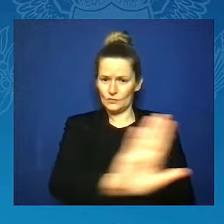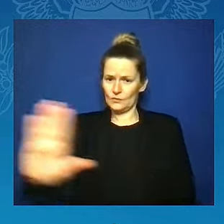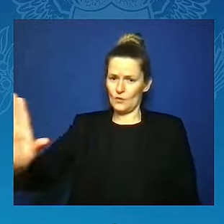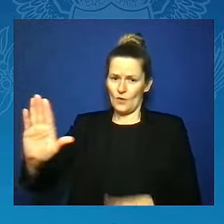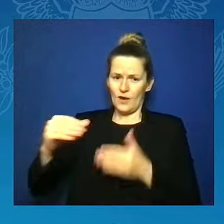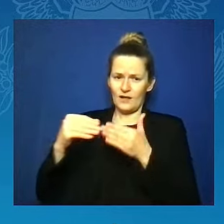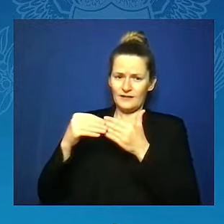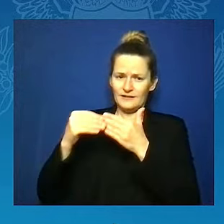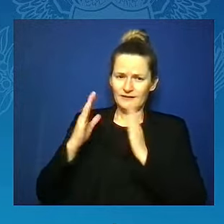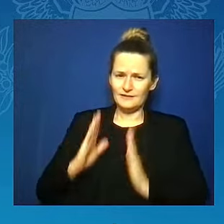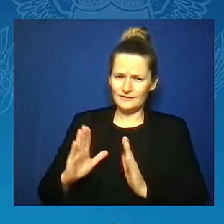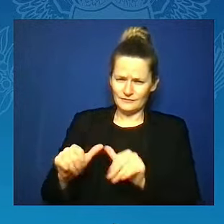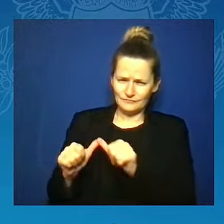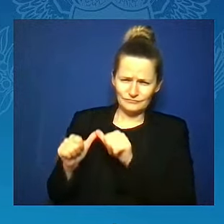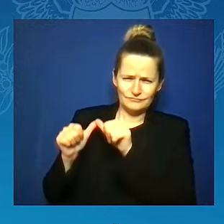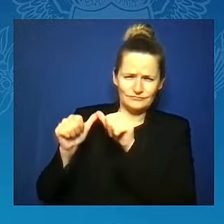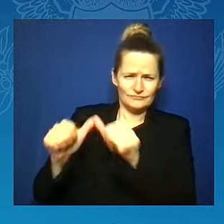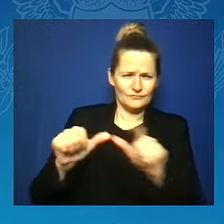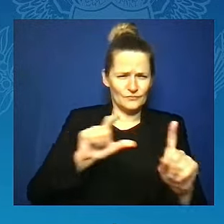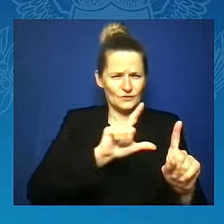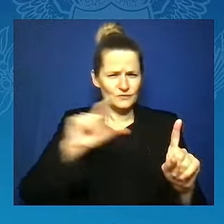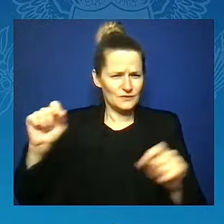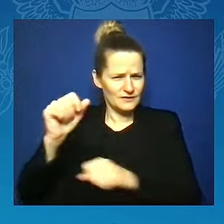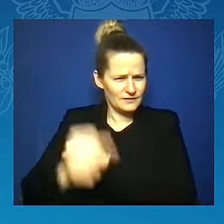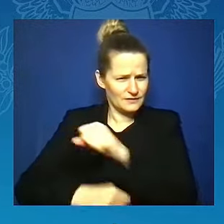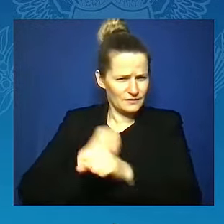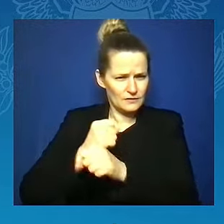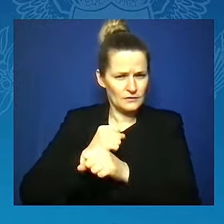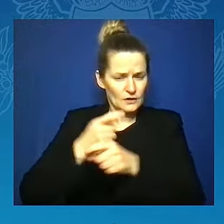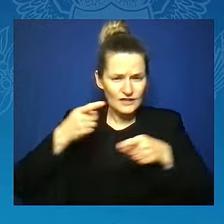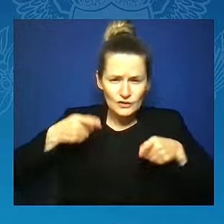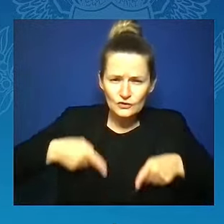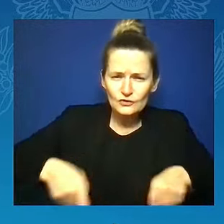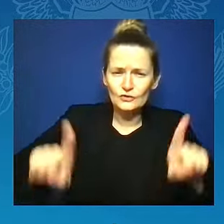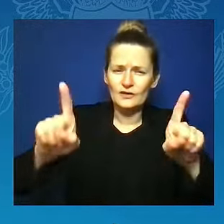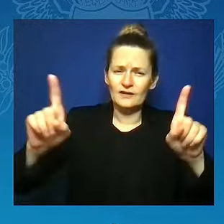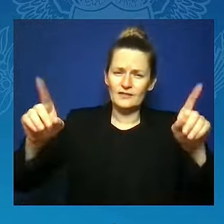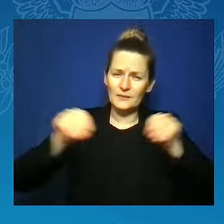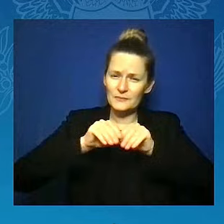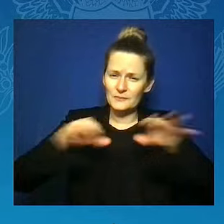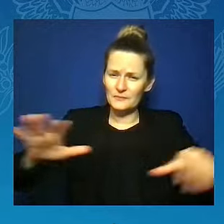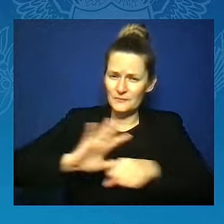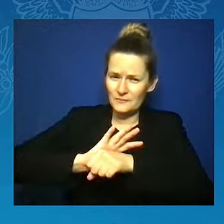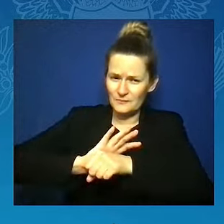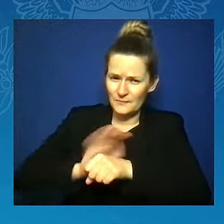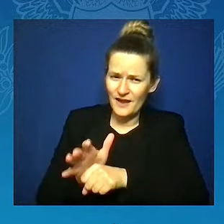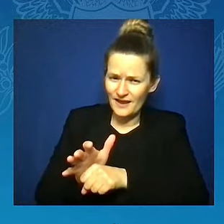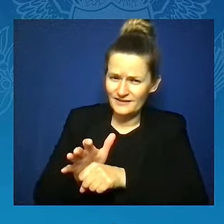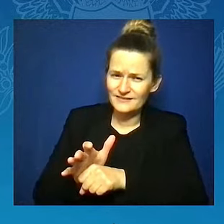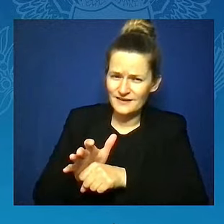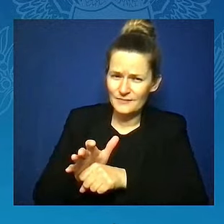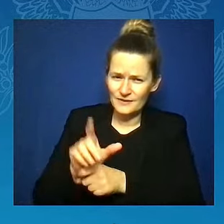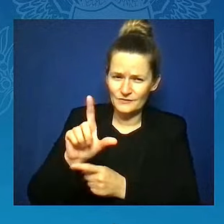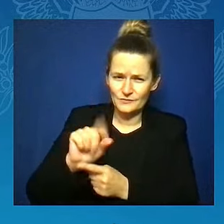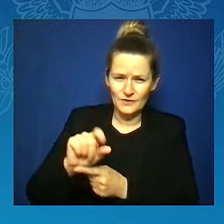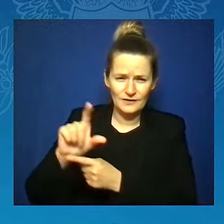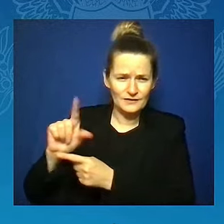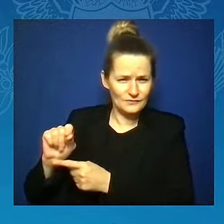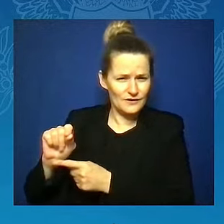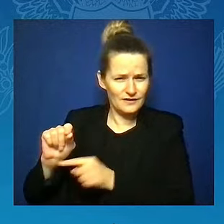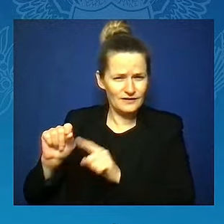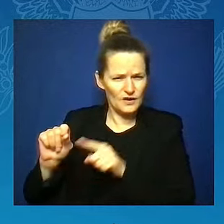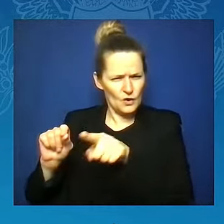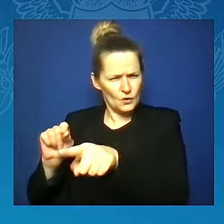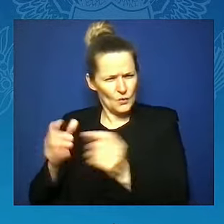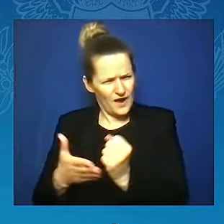pandemic, you helped elect Joe Biden President of the United States and me